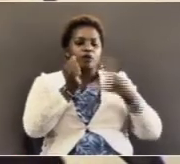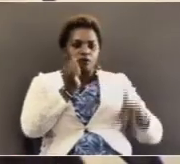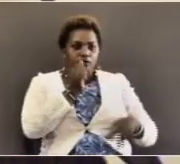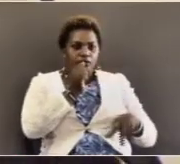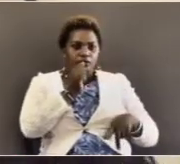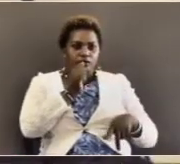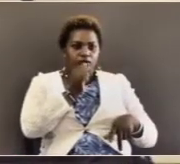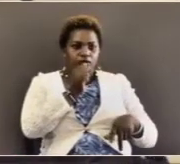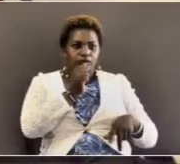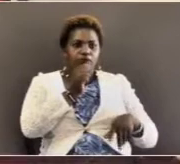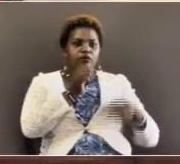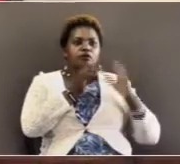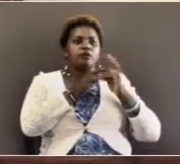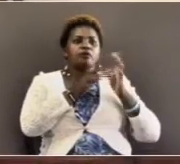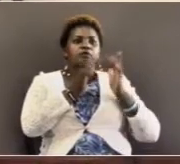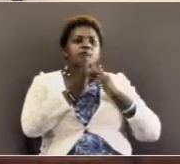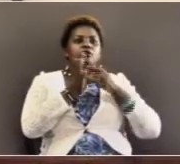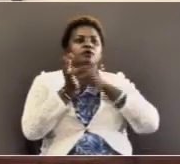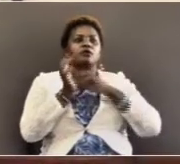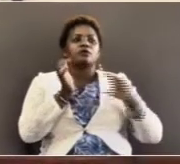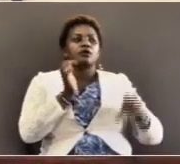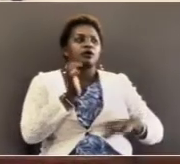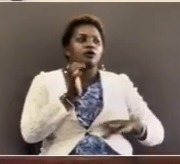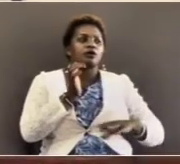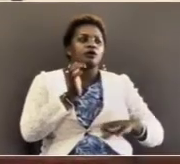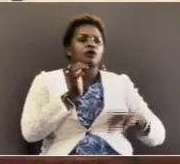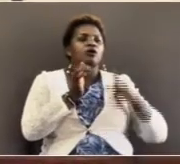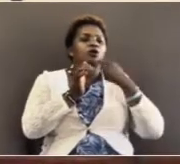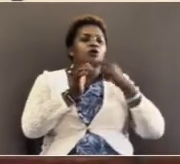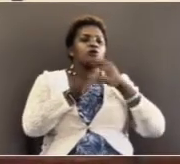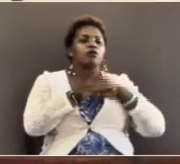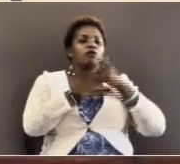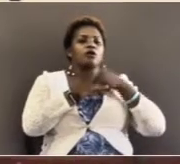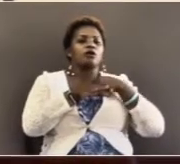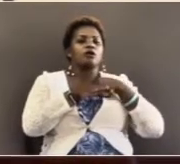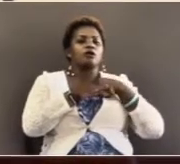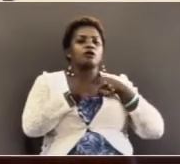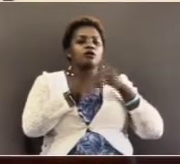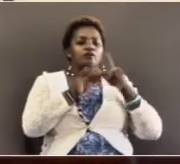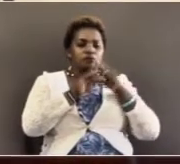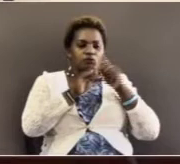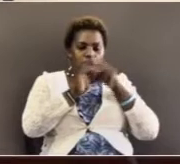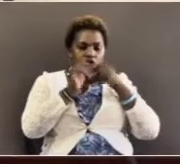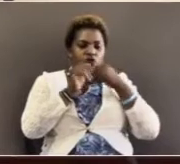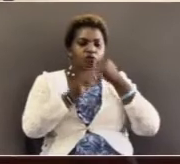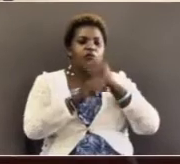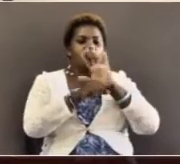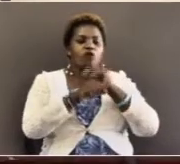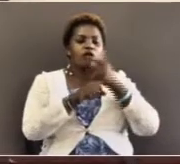Jesus Christ, who called us and who calls us.